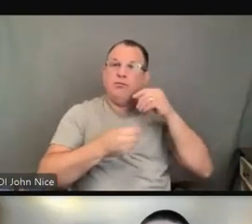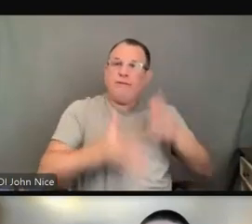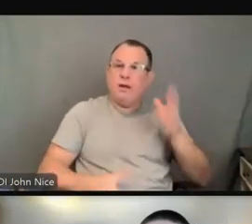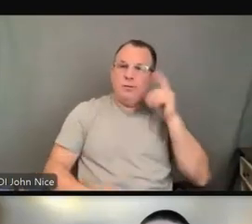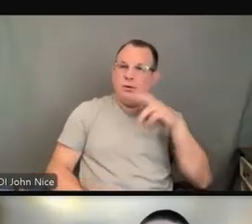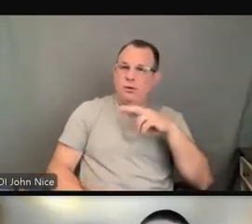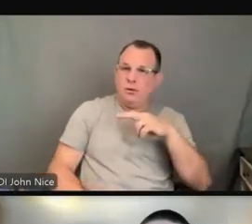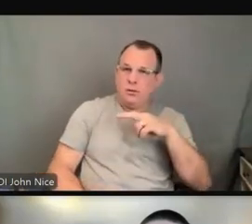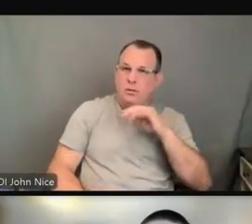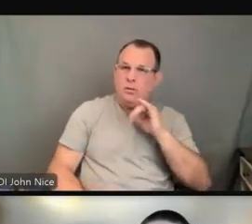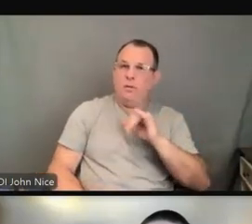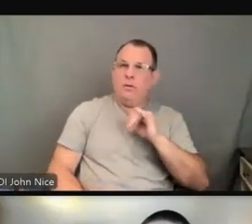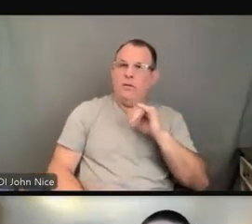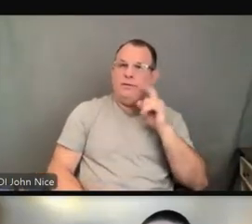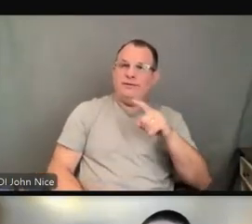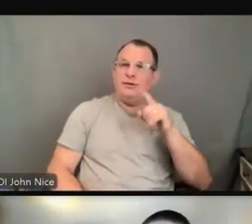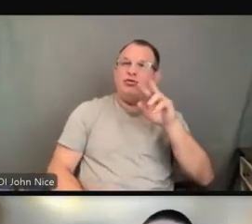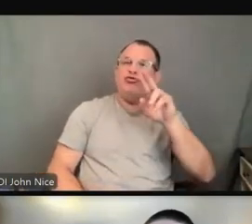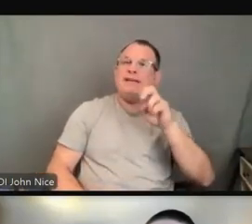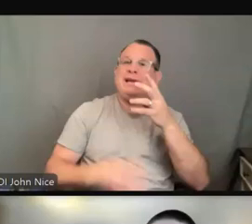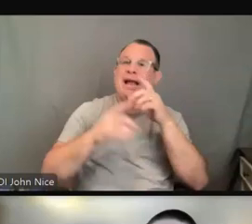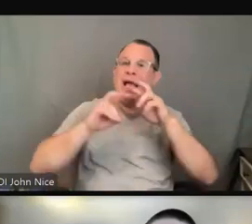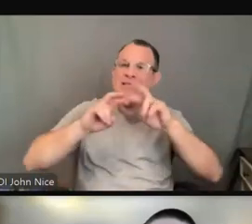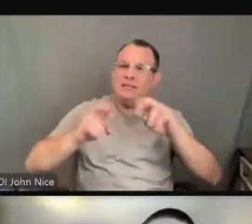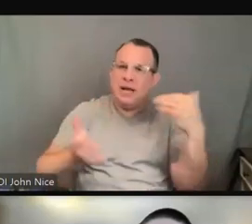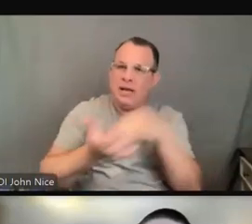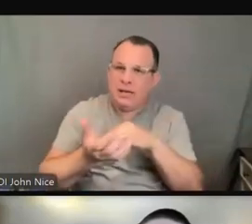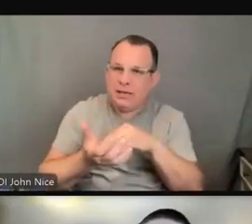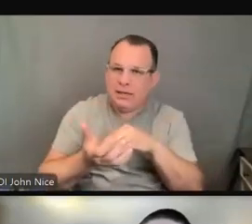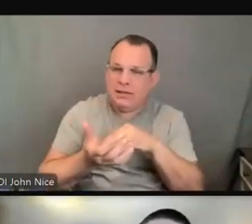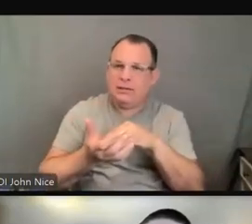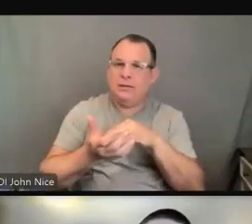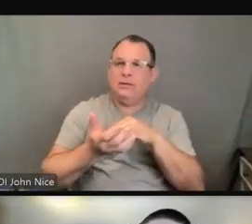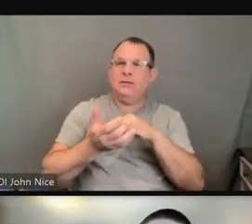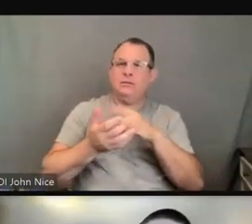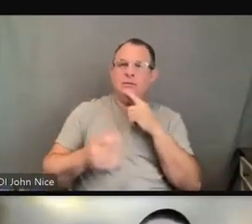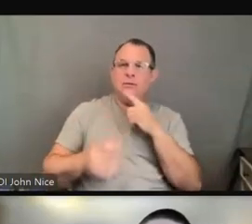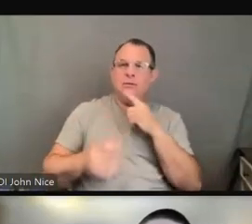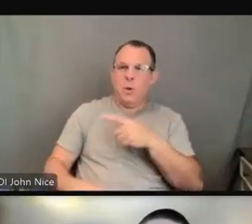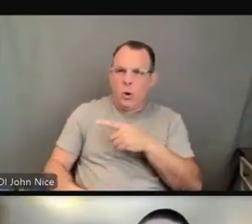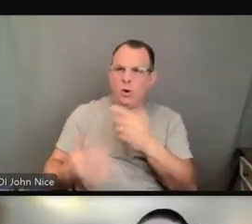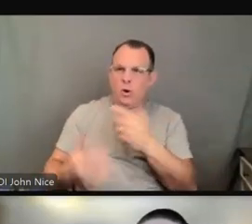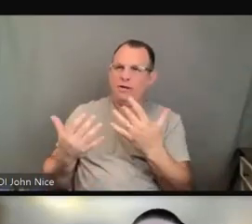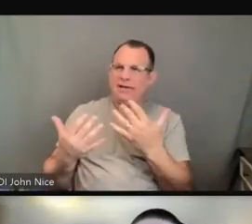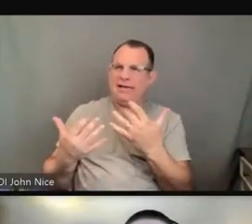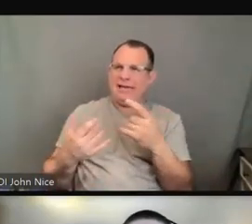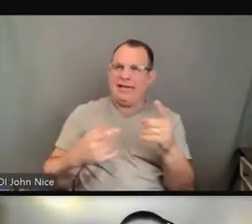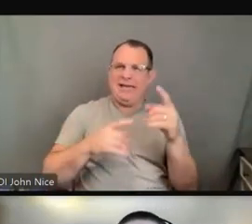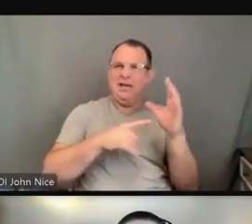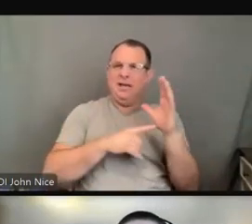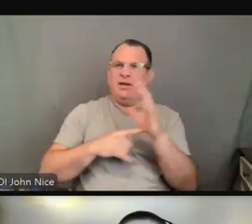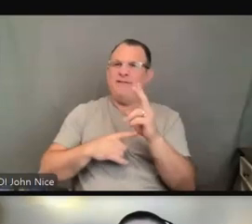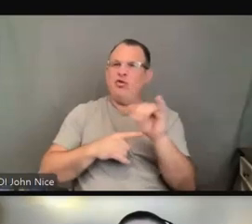reassess, right? They should say, wait a minute, what we're doing is not resulting in the outcome